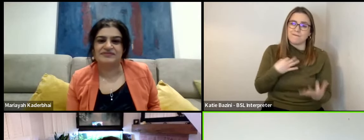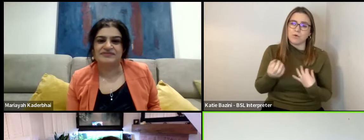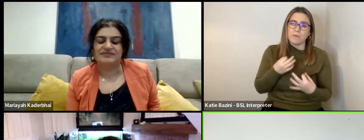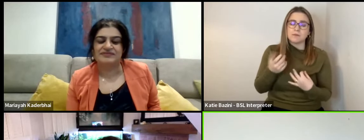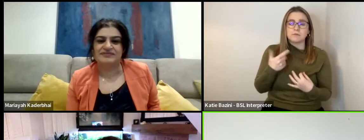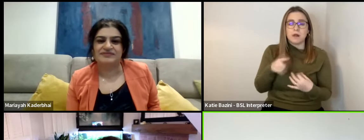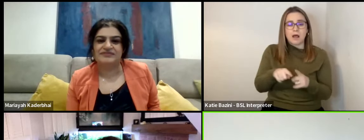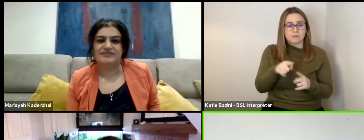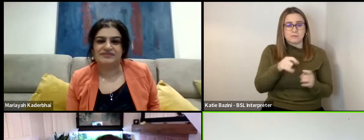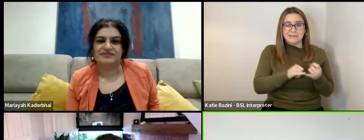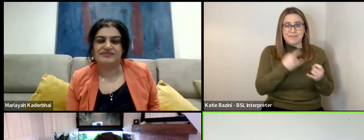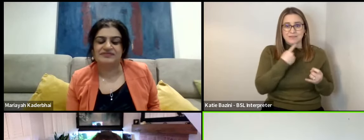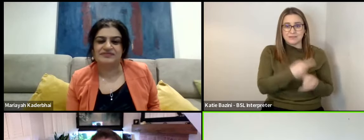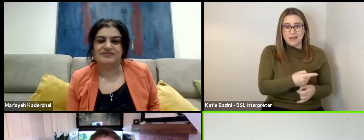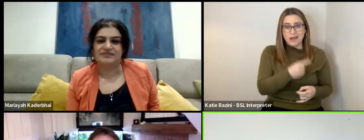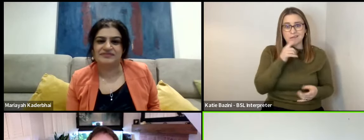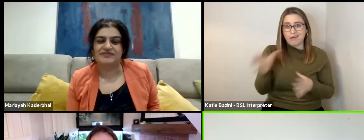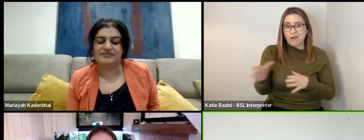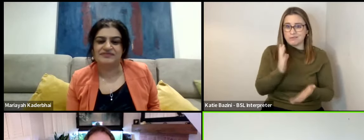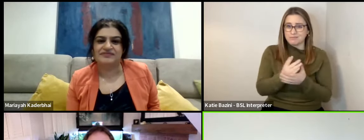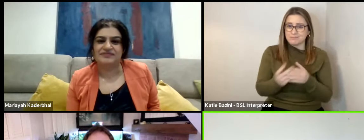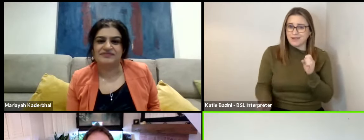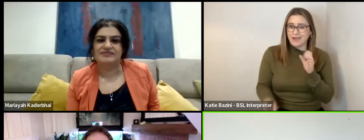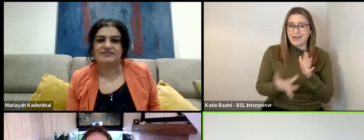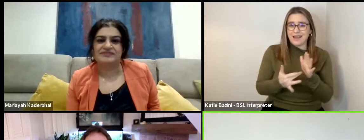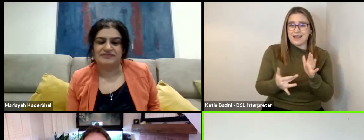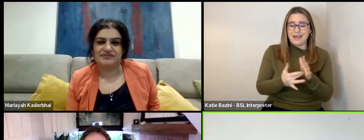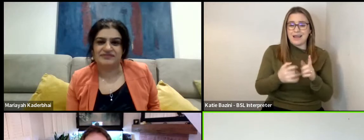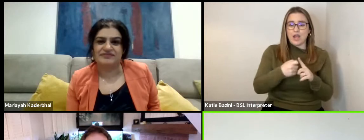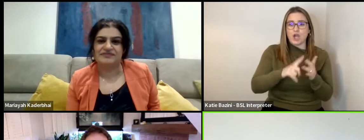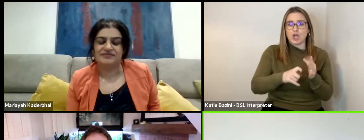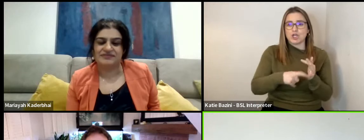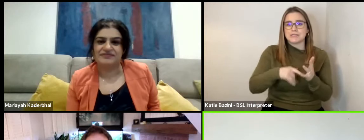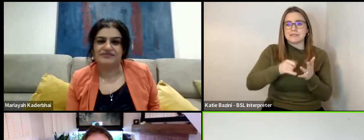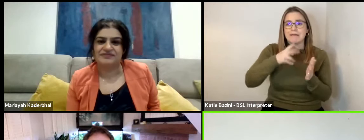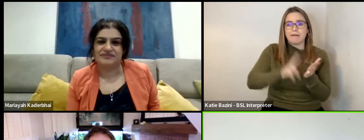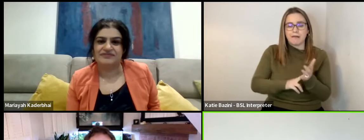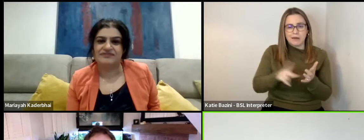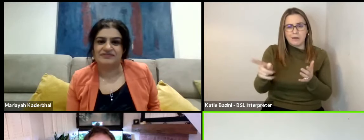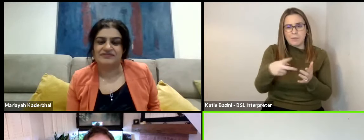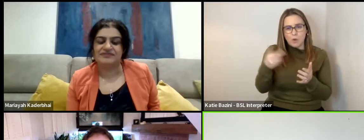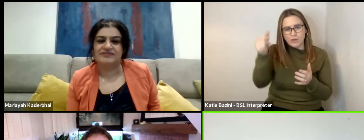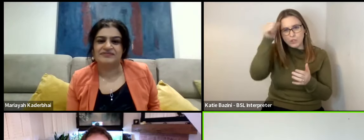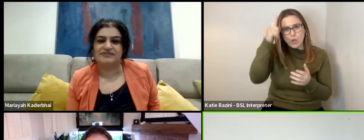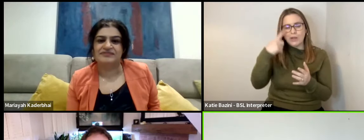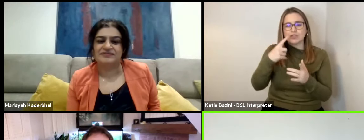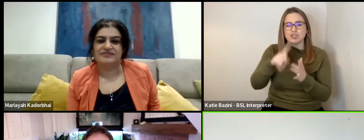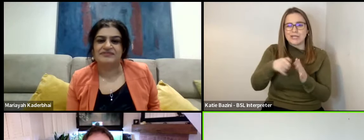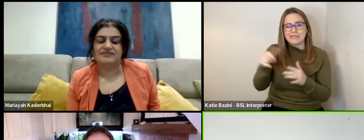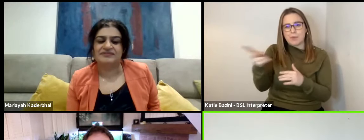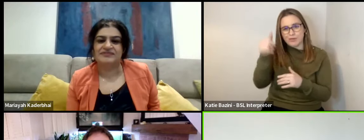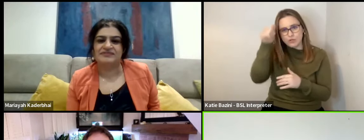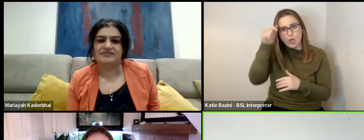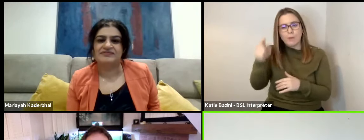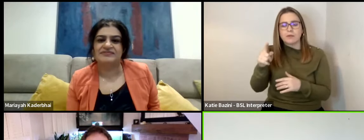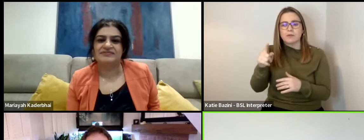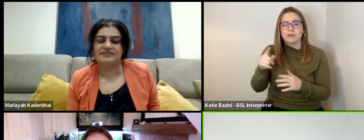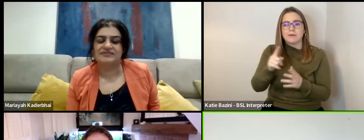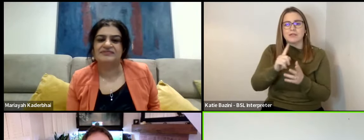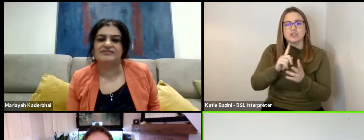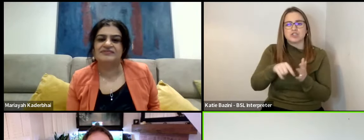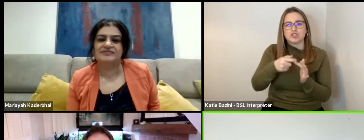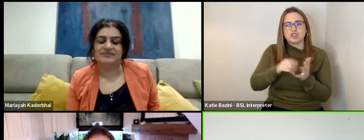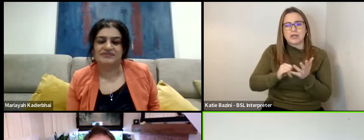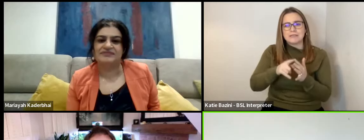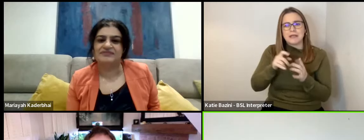Seema was saying, casting's key. I mean, you know, Kirsten, obviously, know, Jesse, you know, but for me, the first person I thought of as George was Jesse Plemons and there